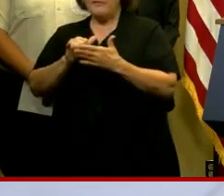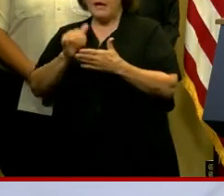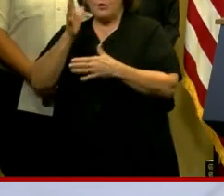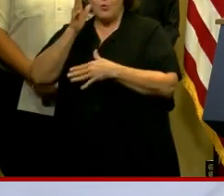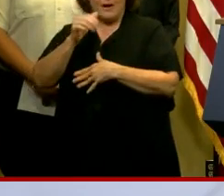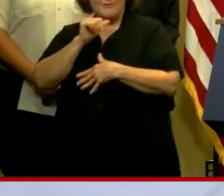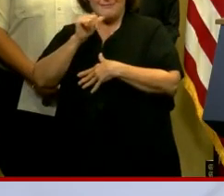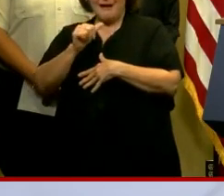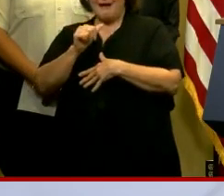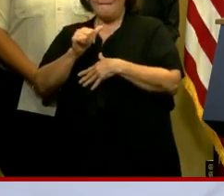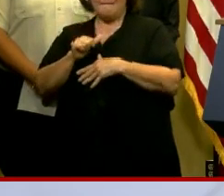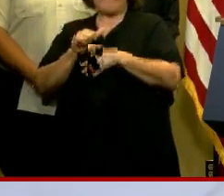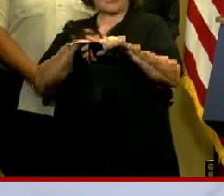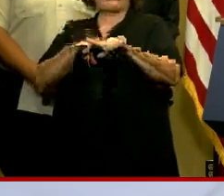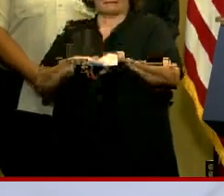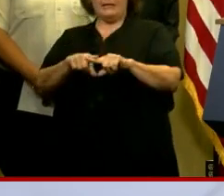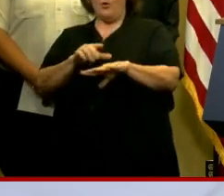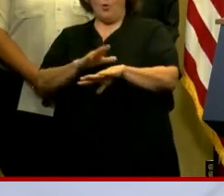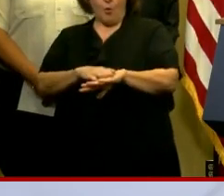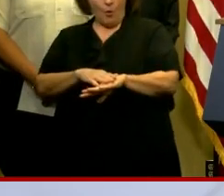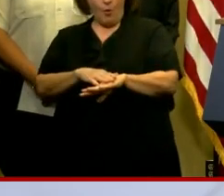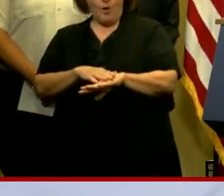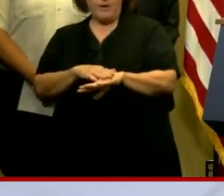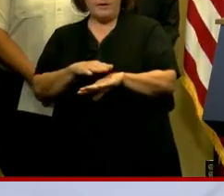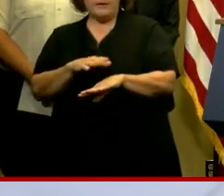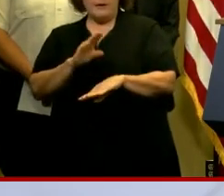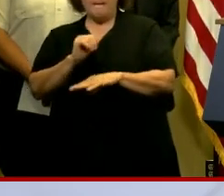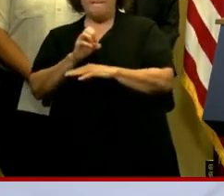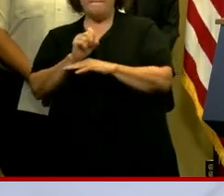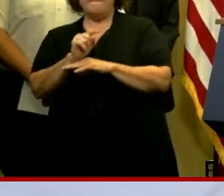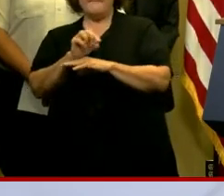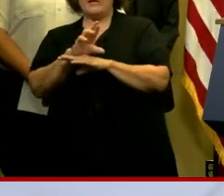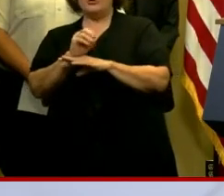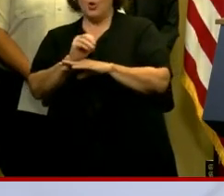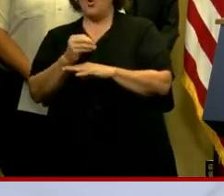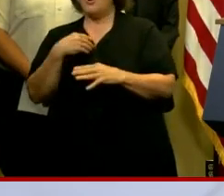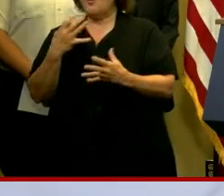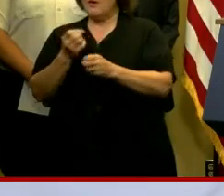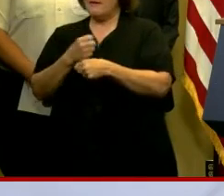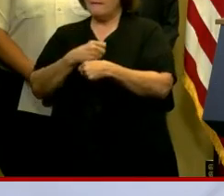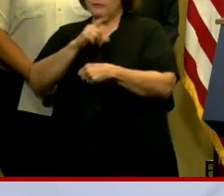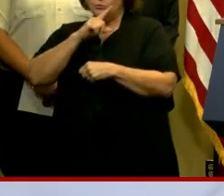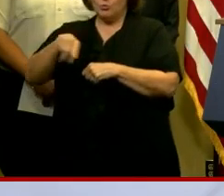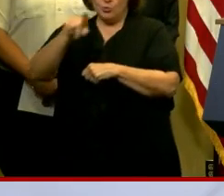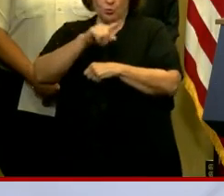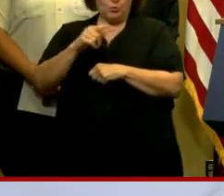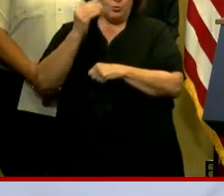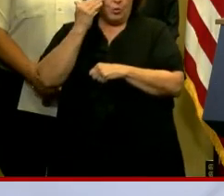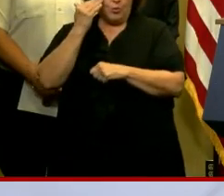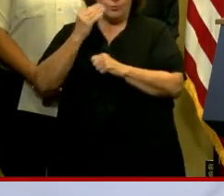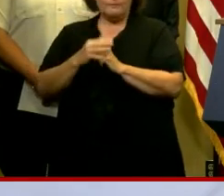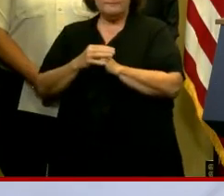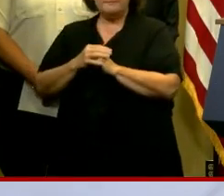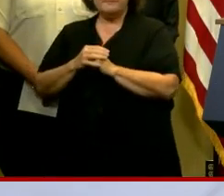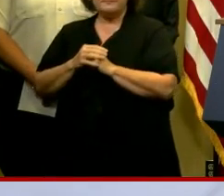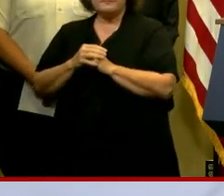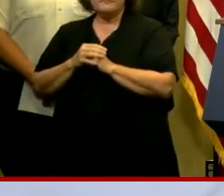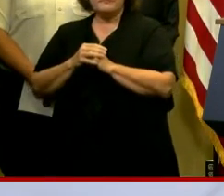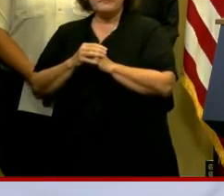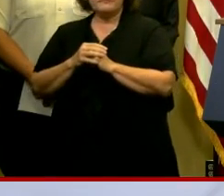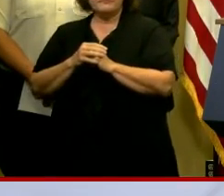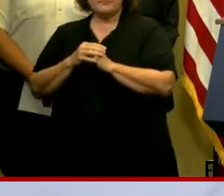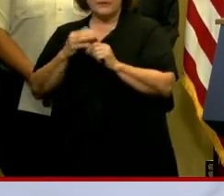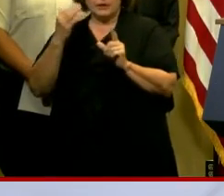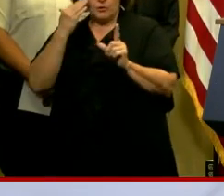not be dependent at all upon Metro. I just want to make that very clear because